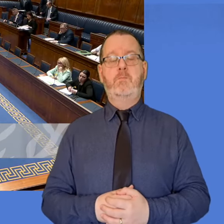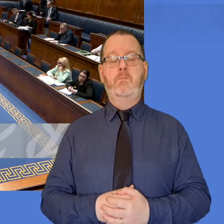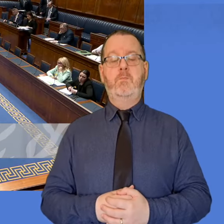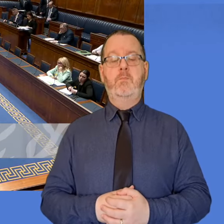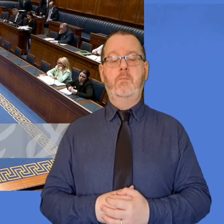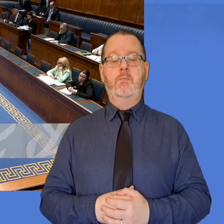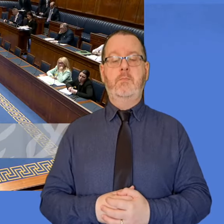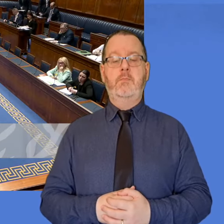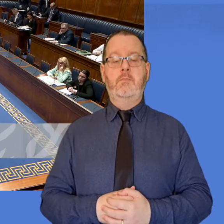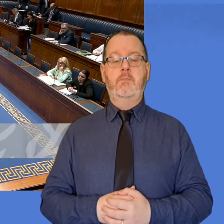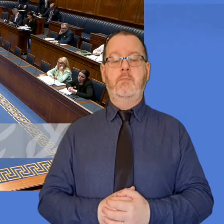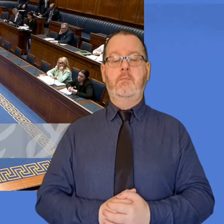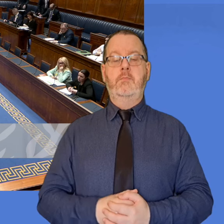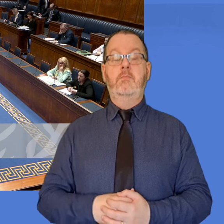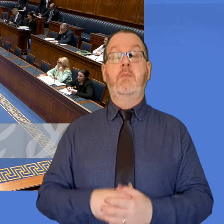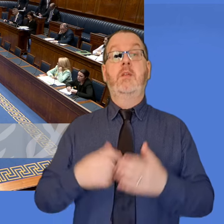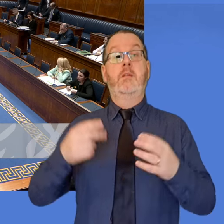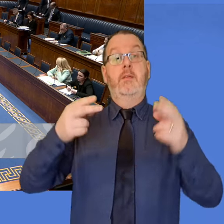Justin MacDonald.